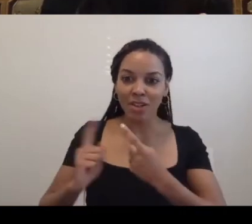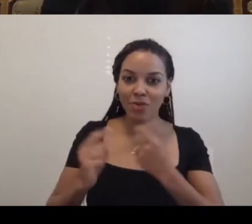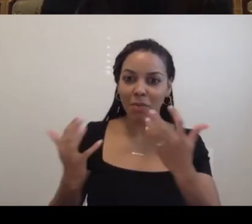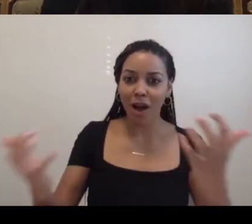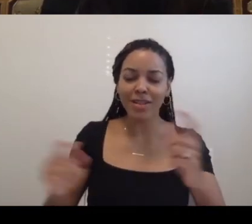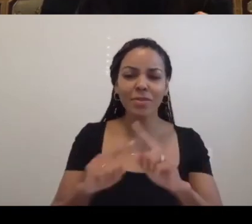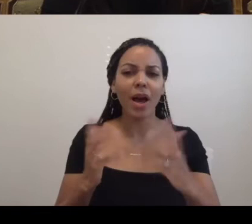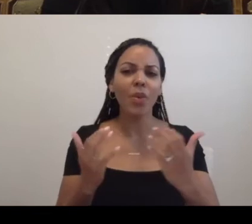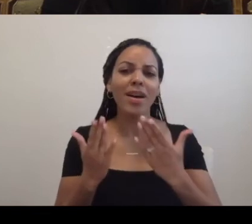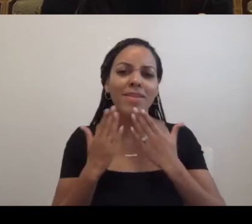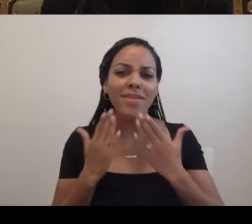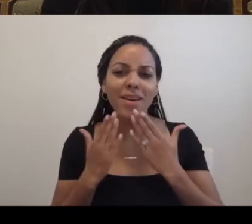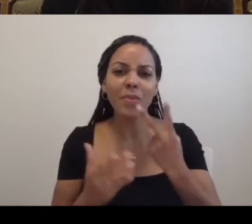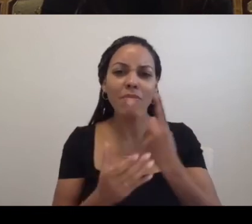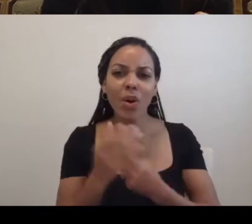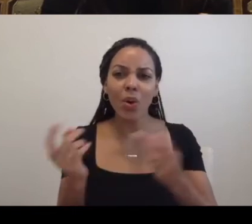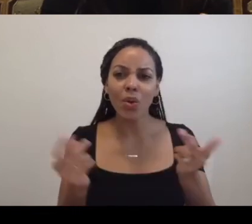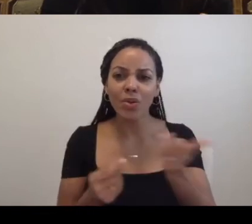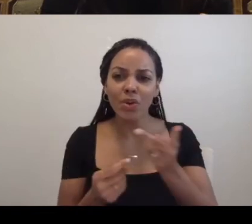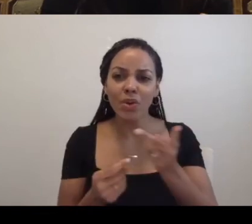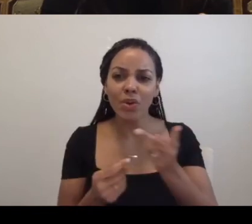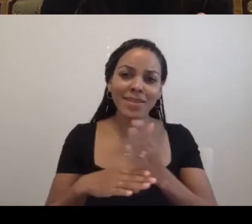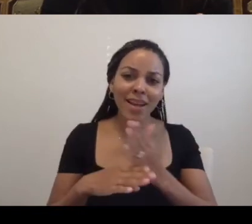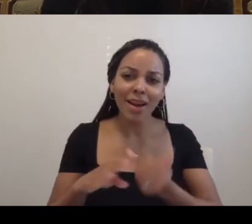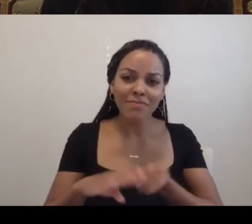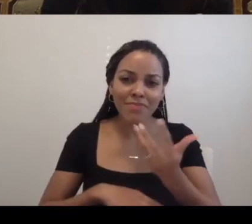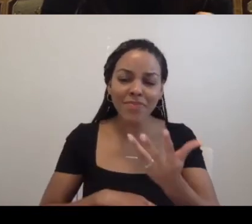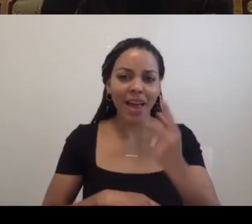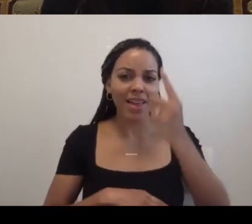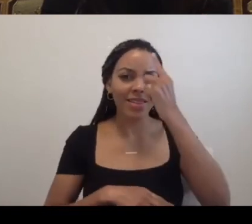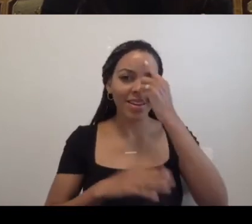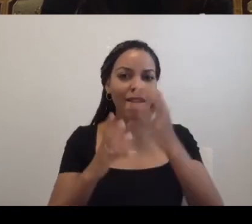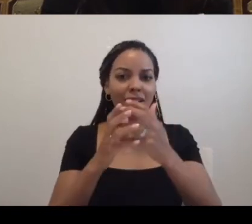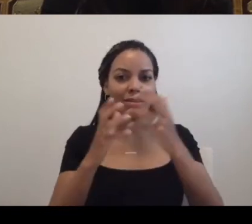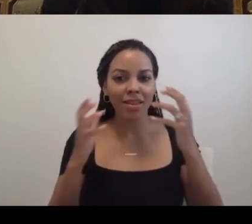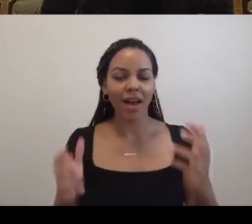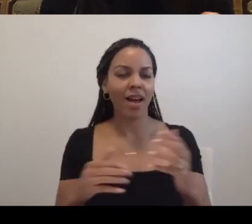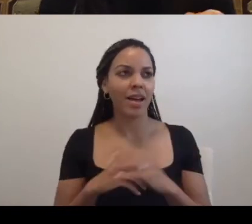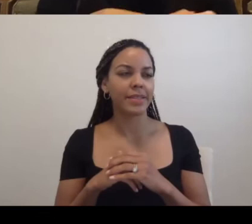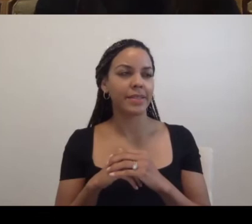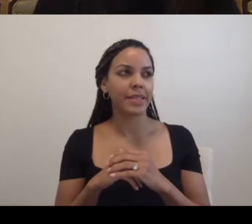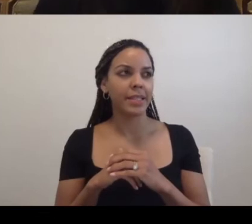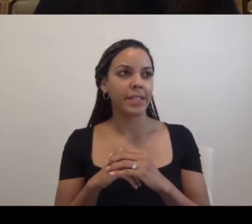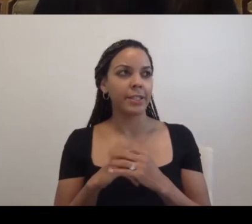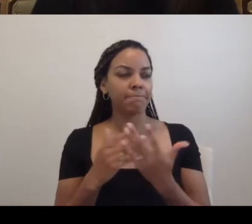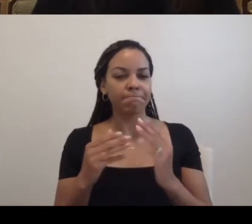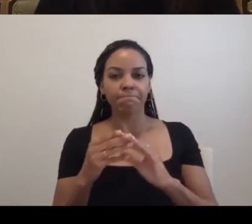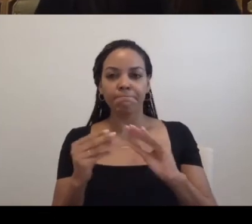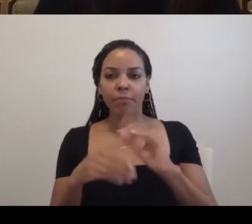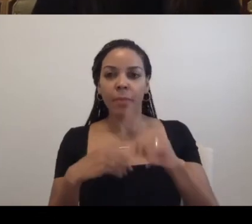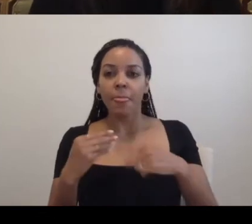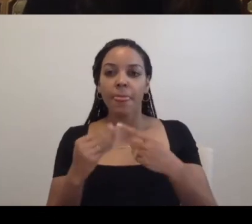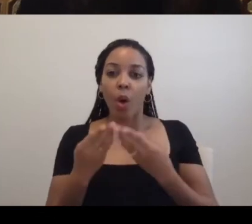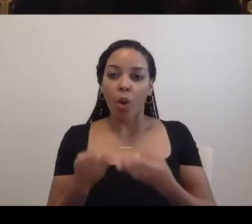of you for sharing. And I think there's a lot to be said about just like opening up the